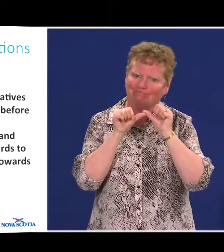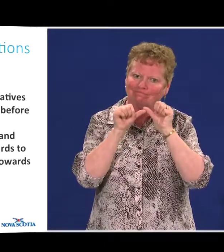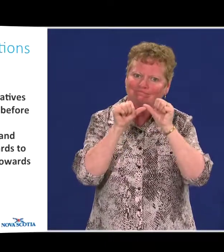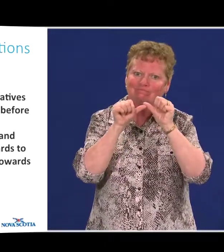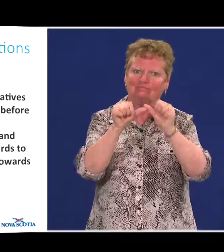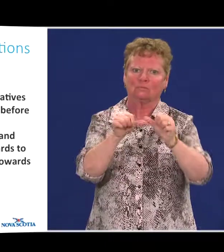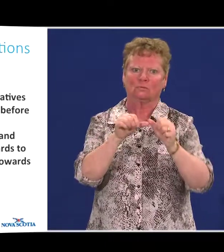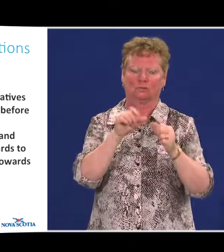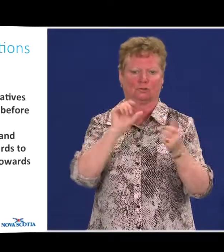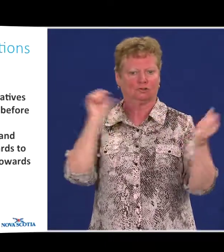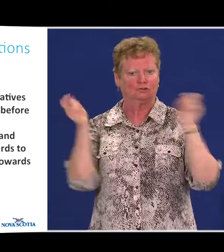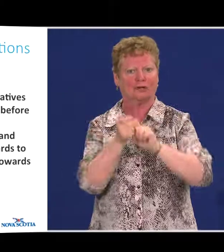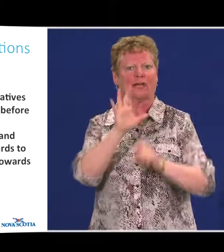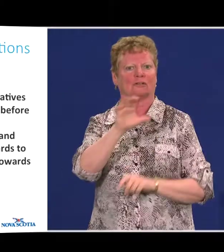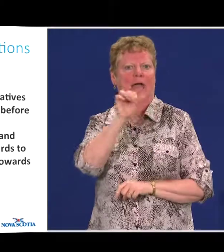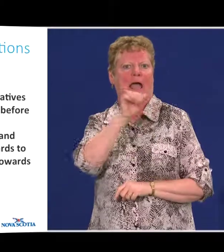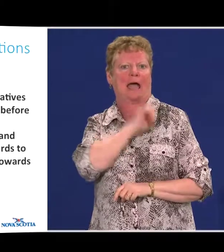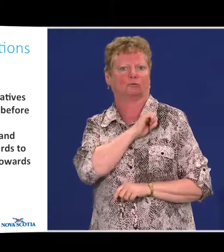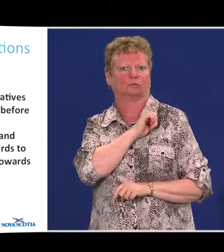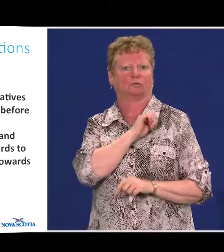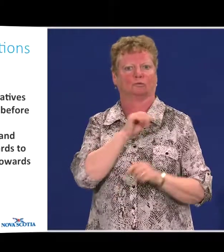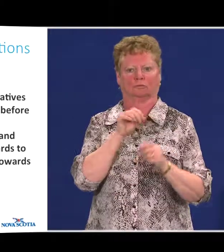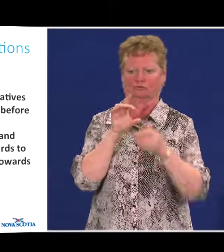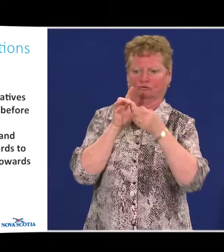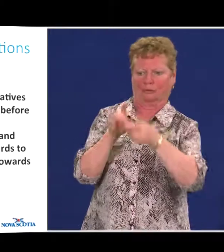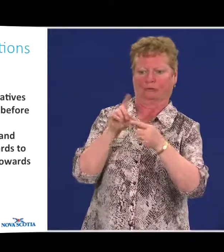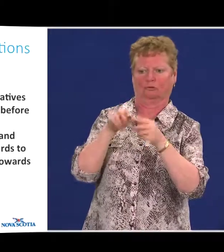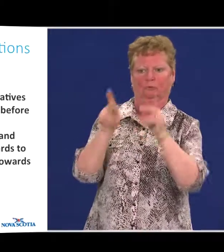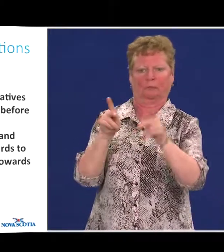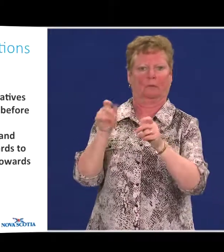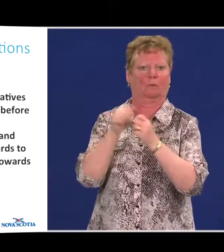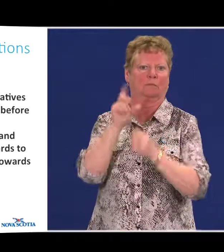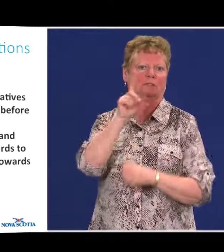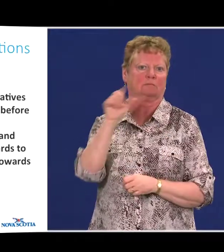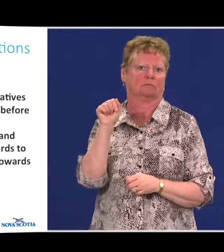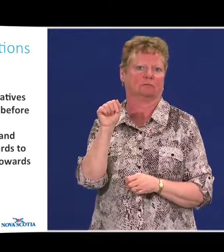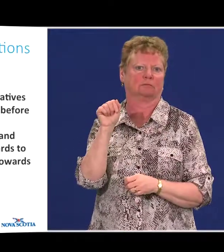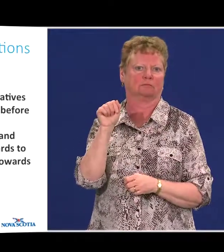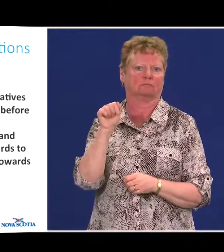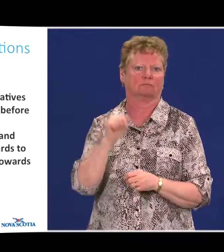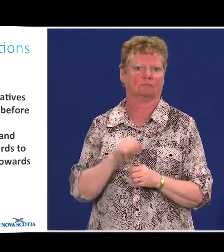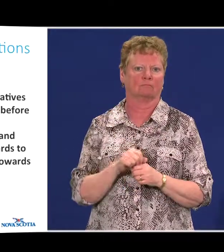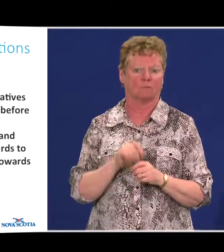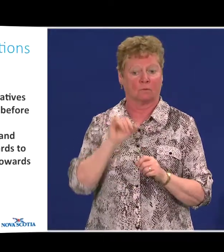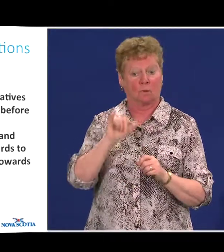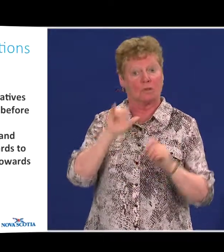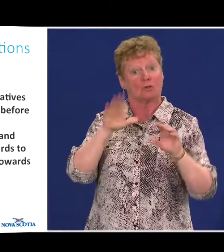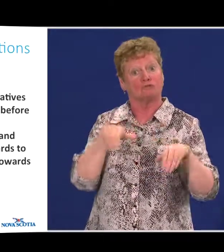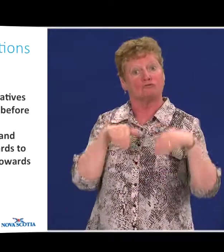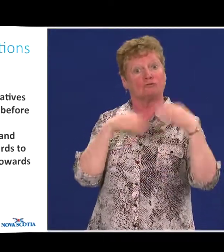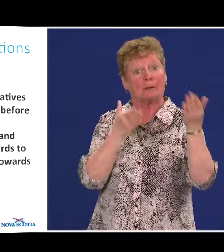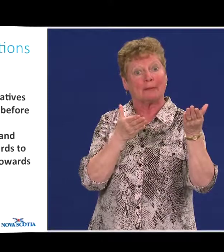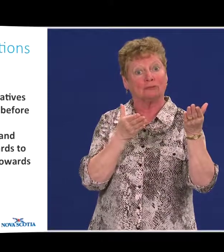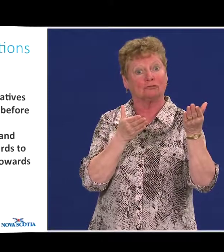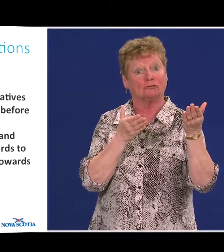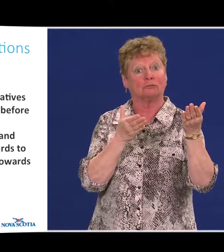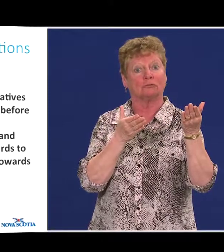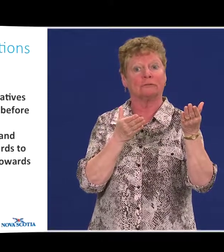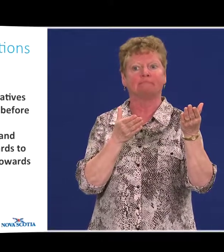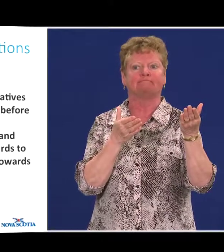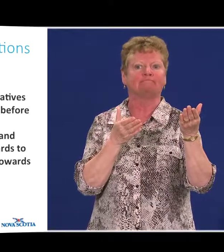in attitudes towards persons with disabilities. So, this is, the recommendation is that this not be